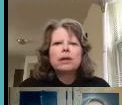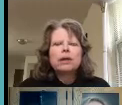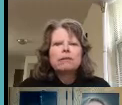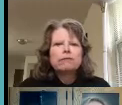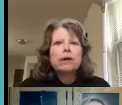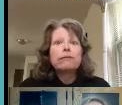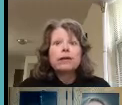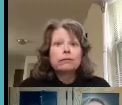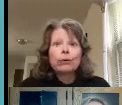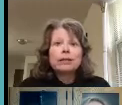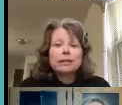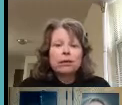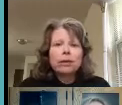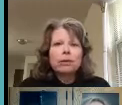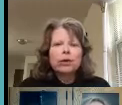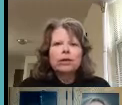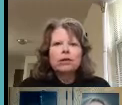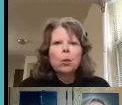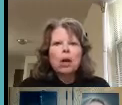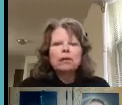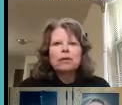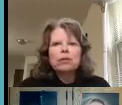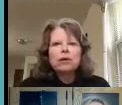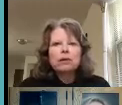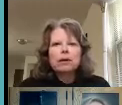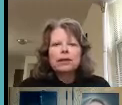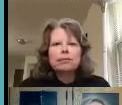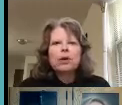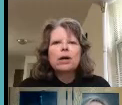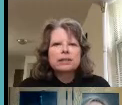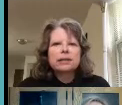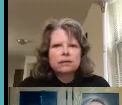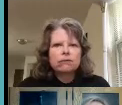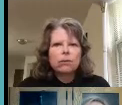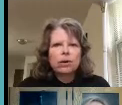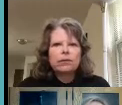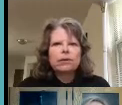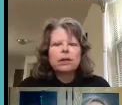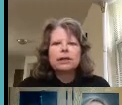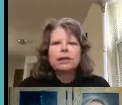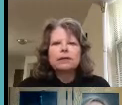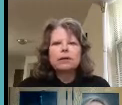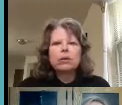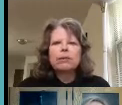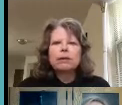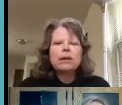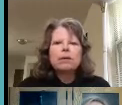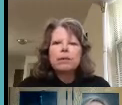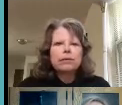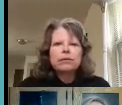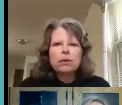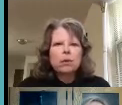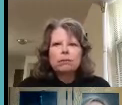about in great detail maybe more than you want the the process for the client getting the equipment